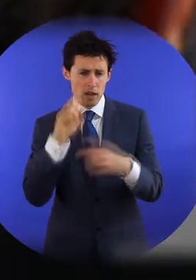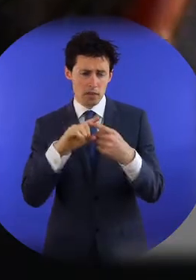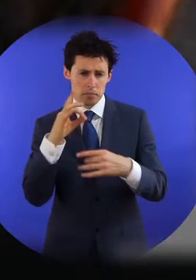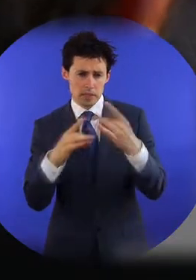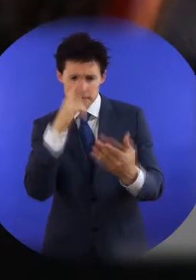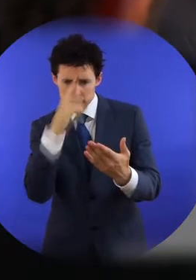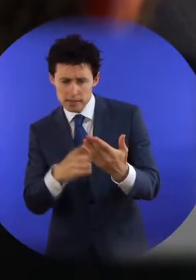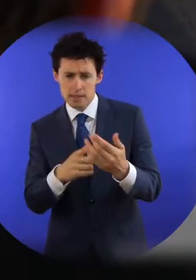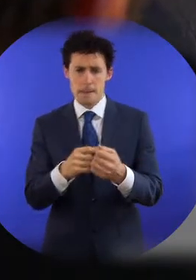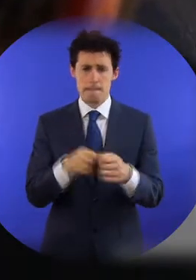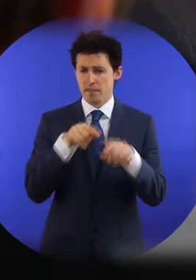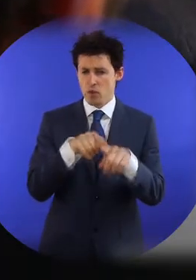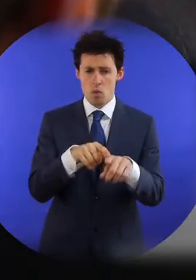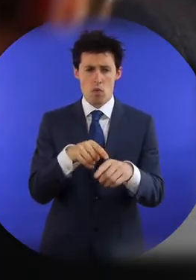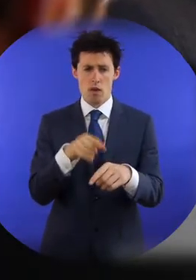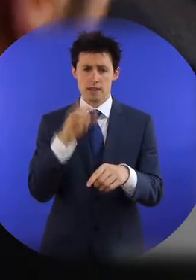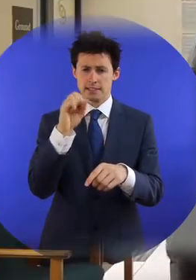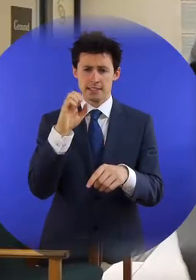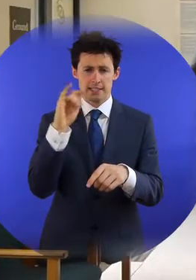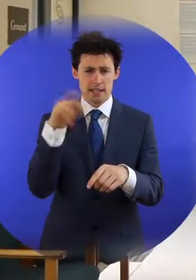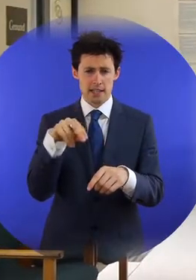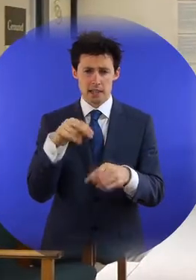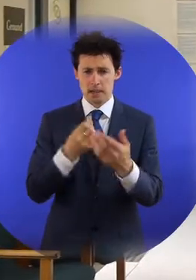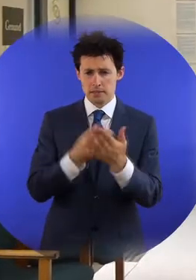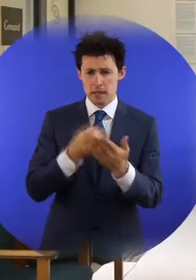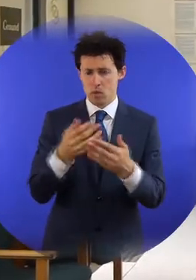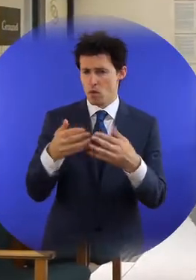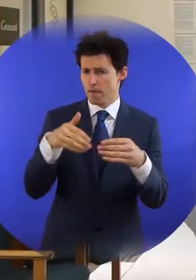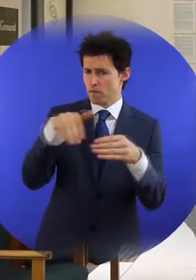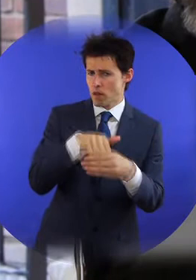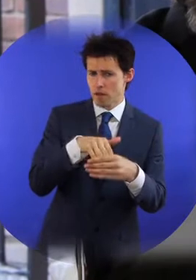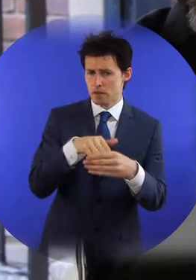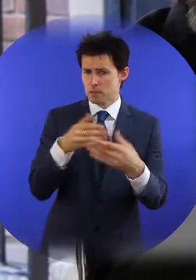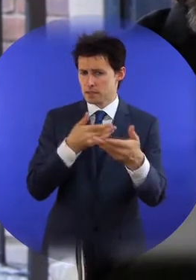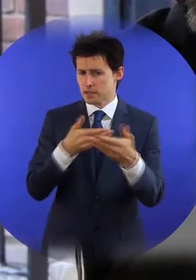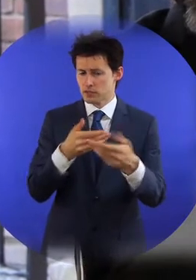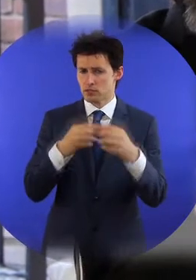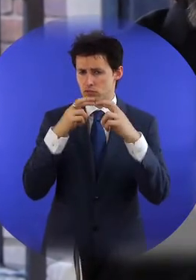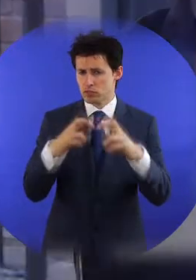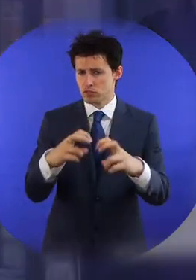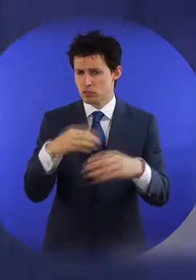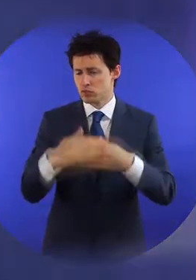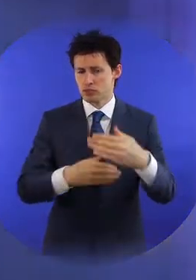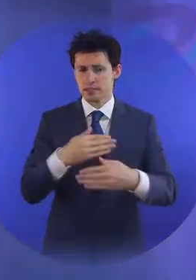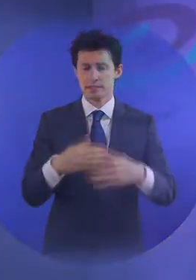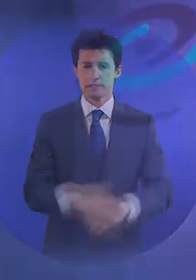The following sections bring you through what you can expect from both the Mediation and Investigation processes.